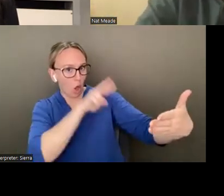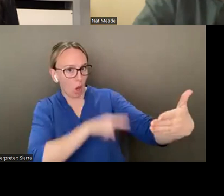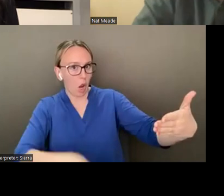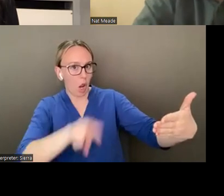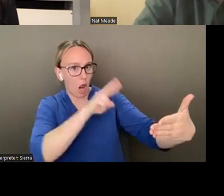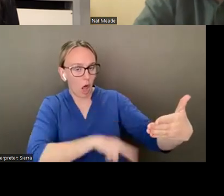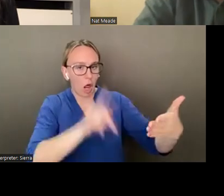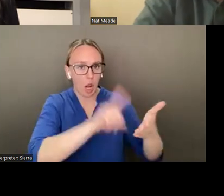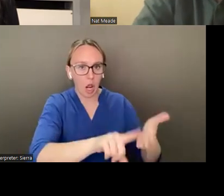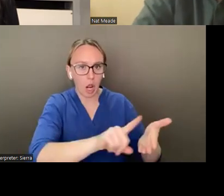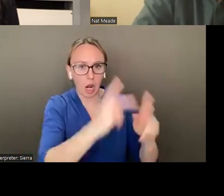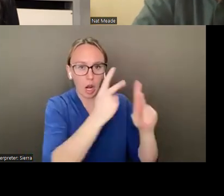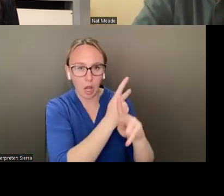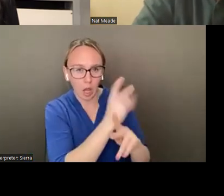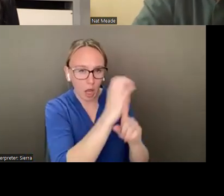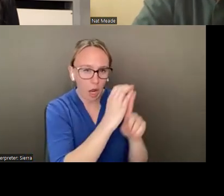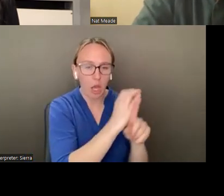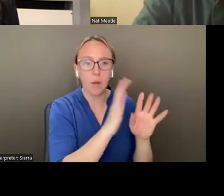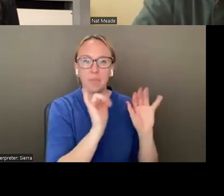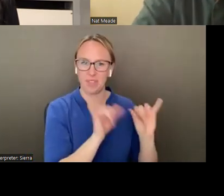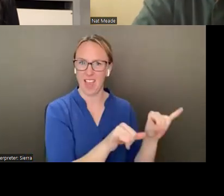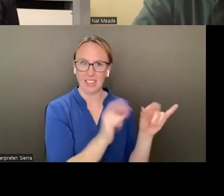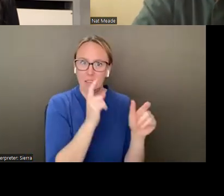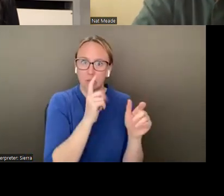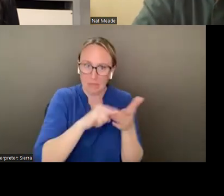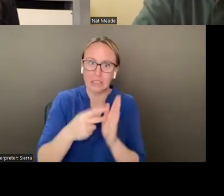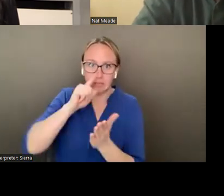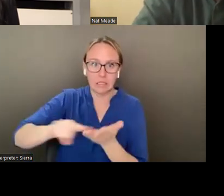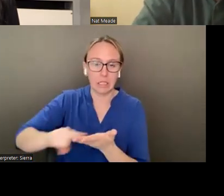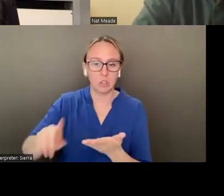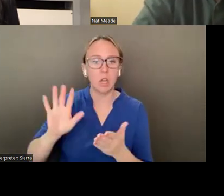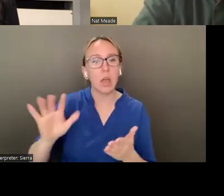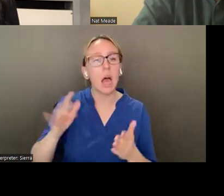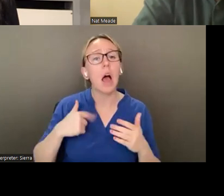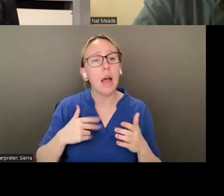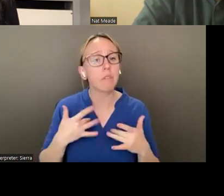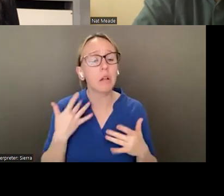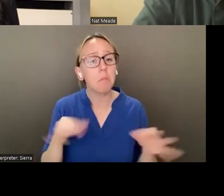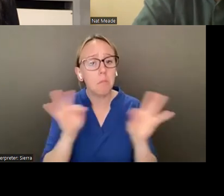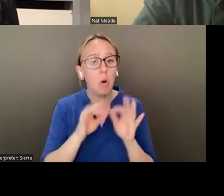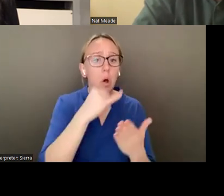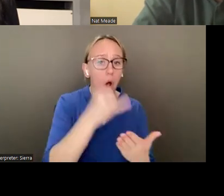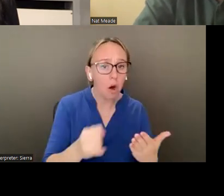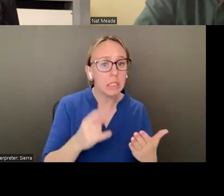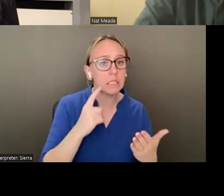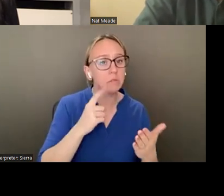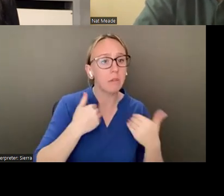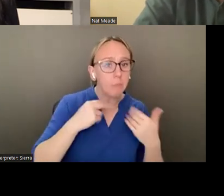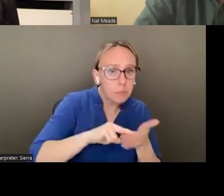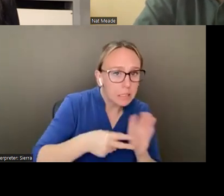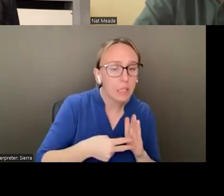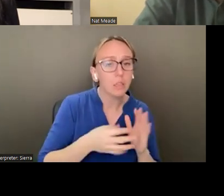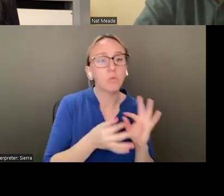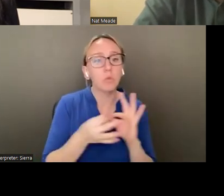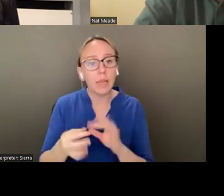investigation. And so while I do feel it's important that art means something and art relates to society and it's